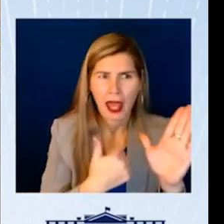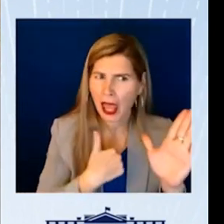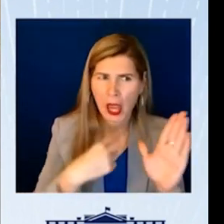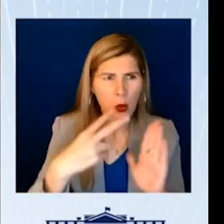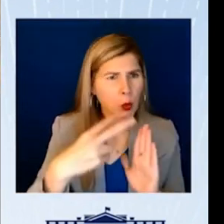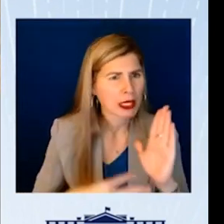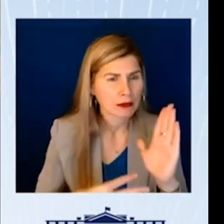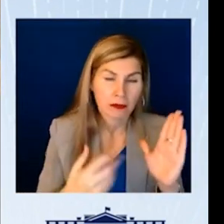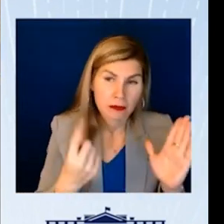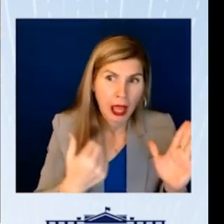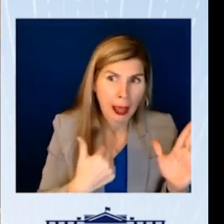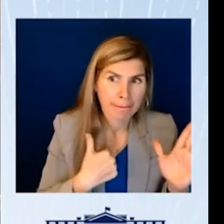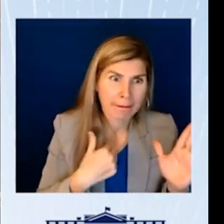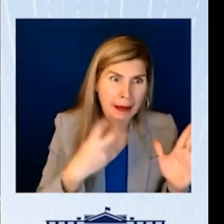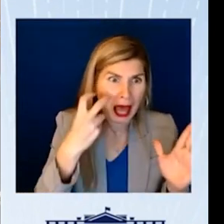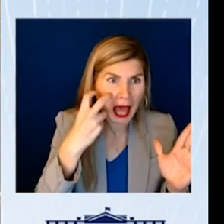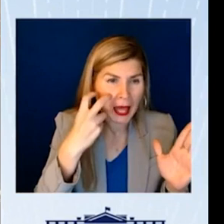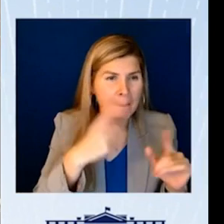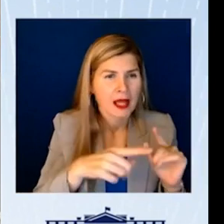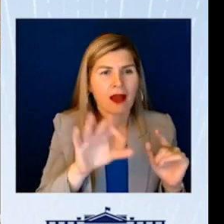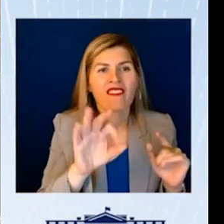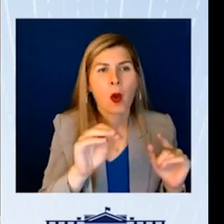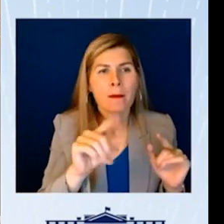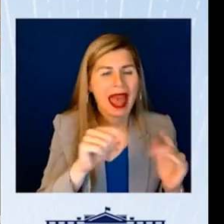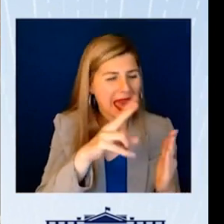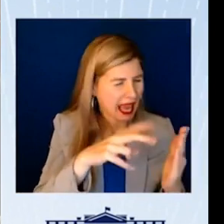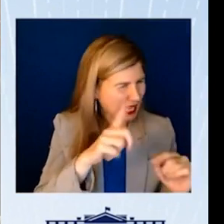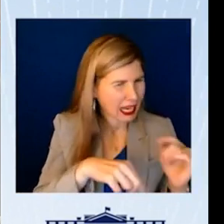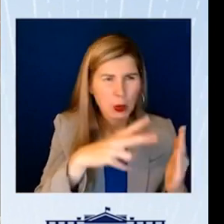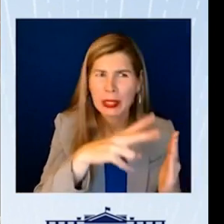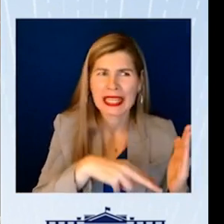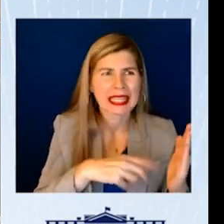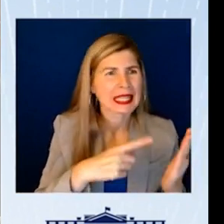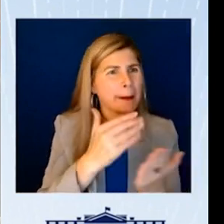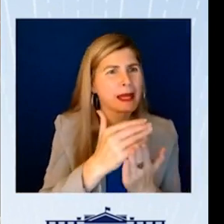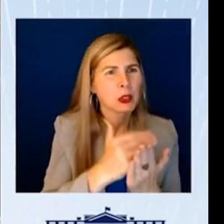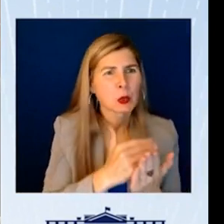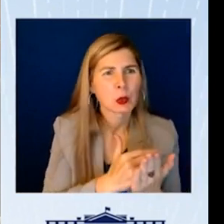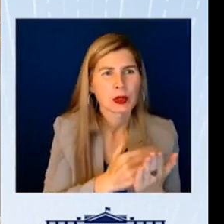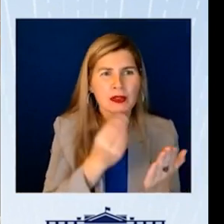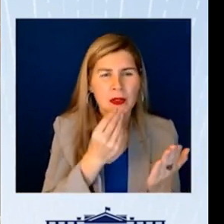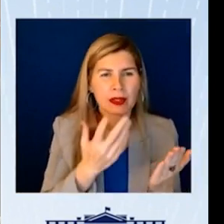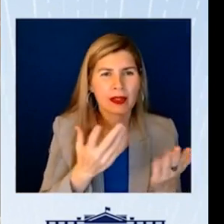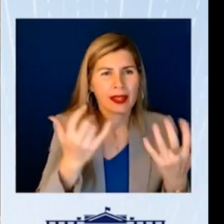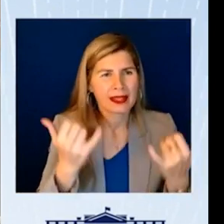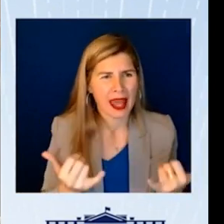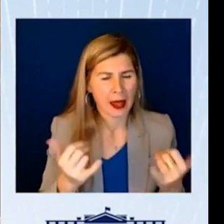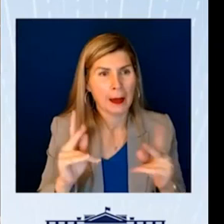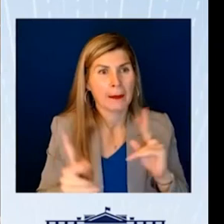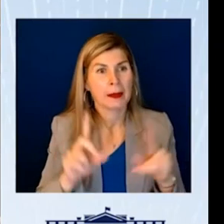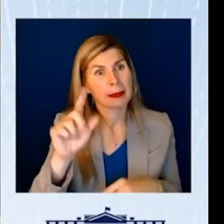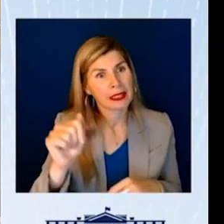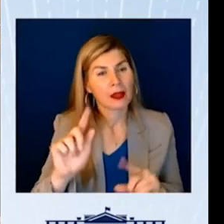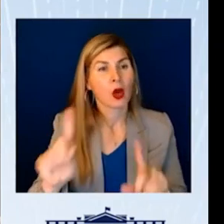blindness, but because of the format of the menu. The idea of disabled people going to